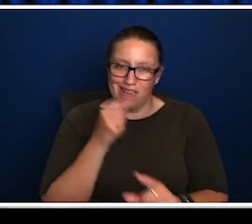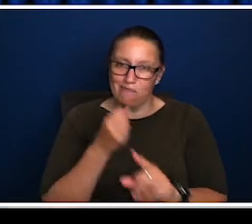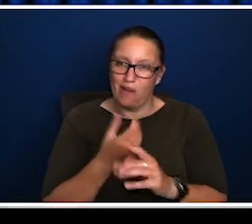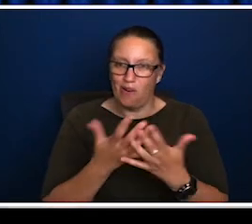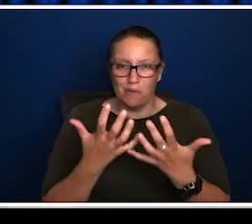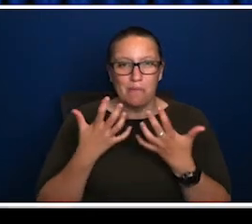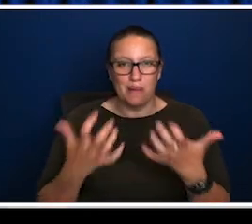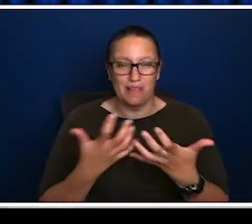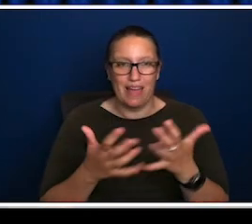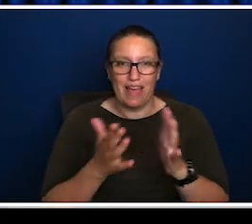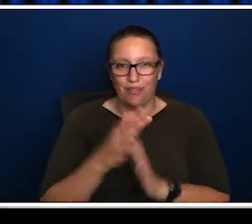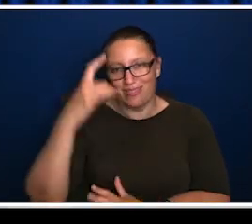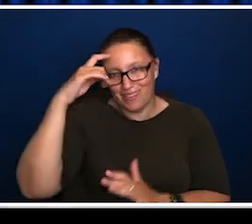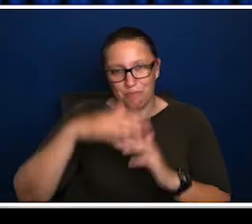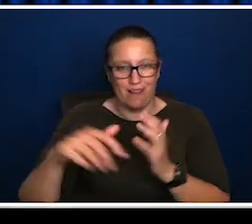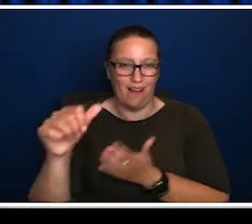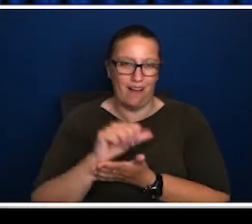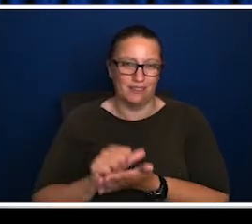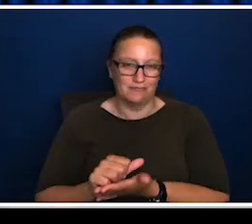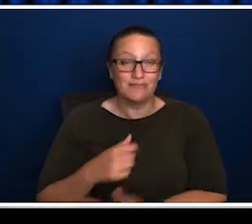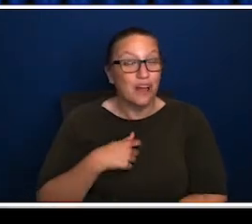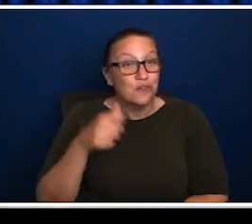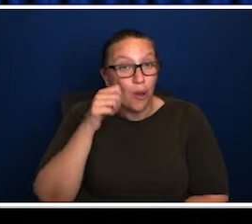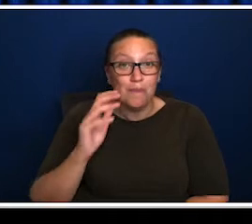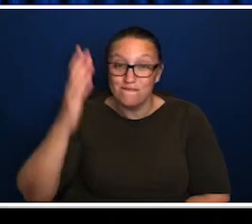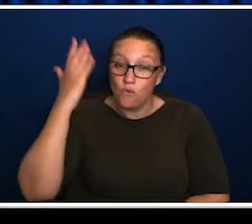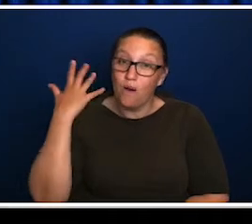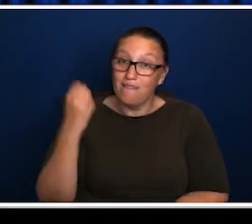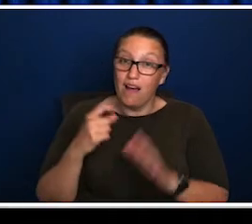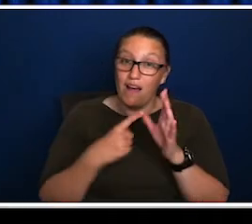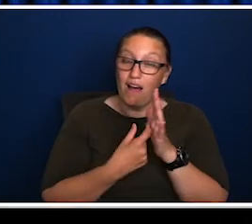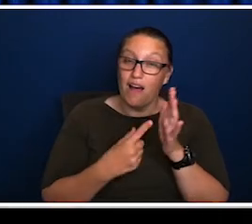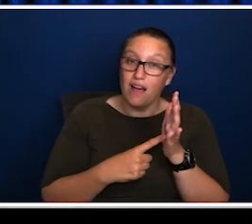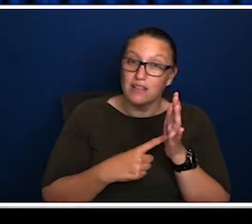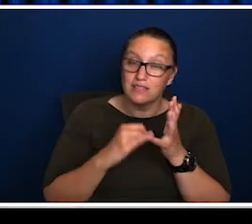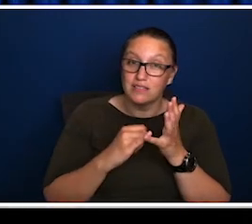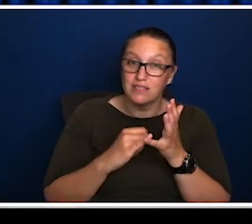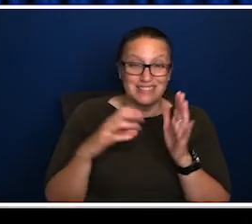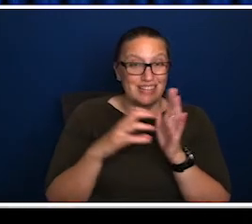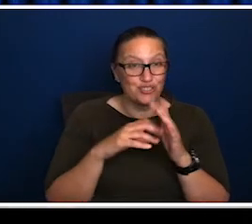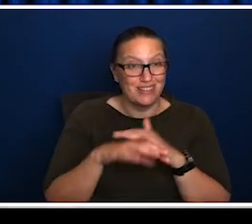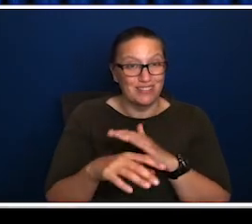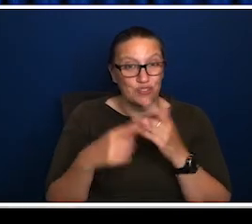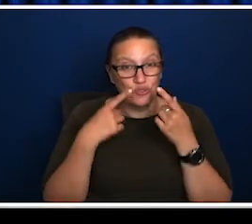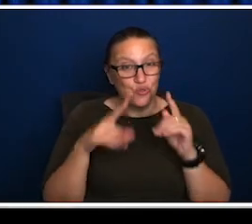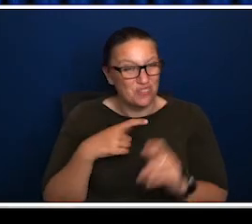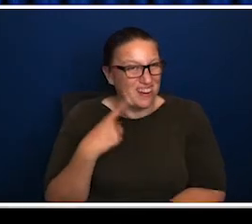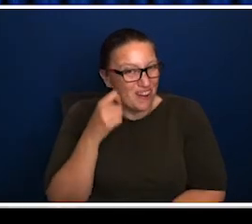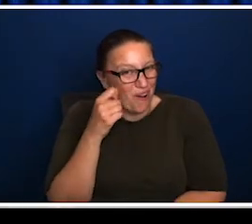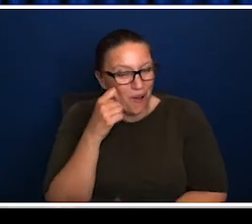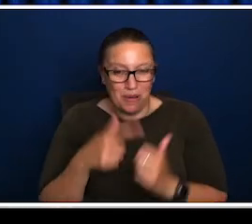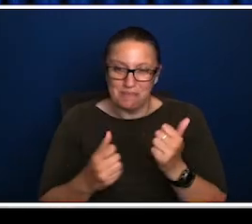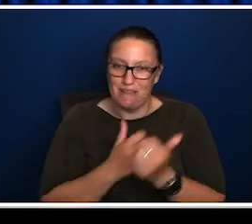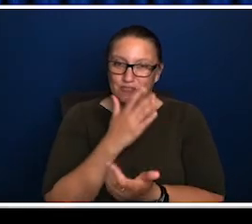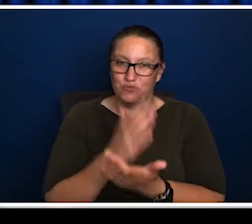an interesting thing, because we know that that makes such a difference in terms of public perception. I know there's been a lot, and George, you'll be aware of this too. There's been a lot of